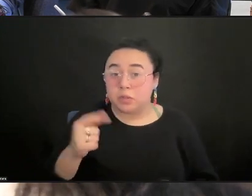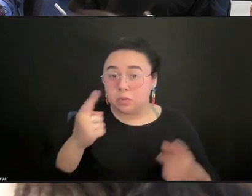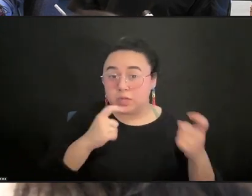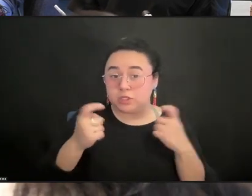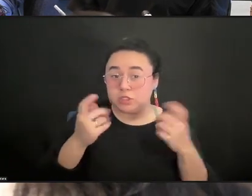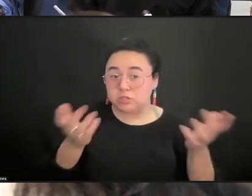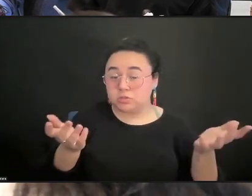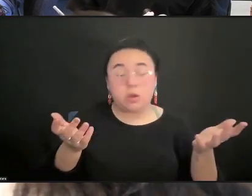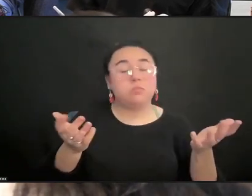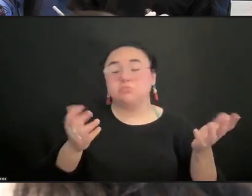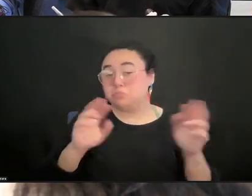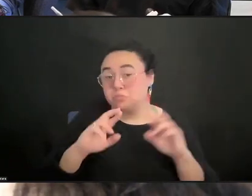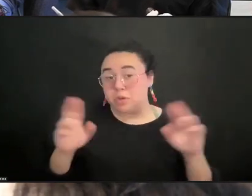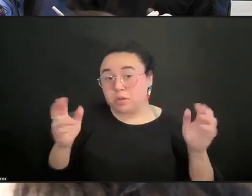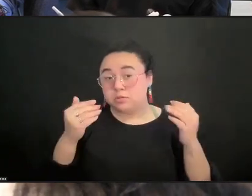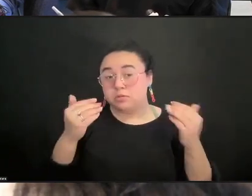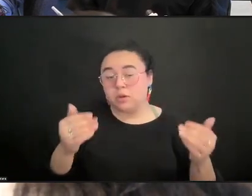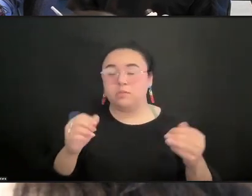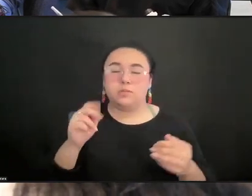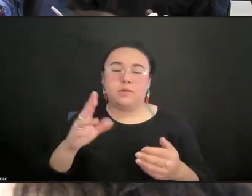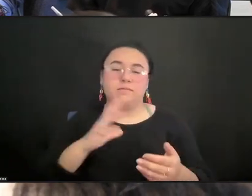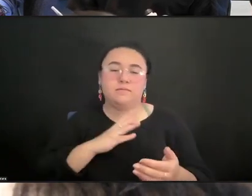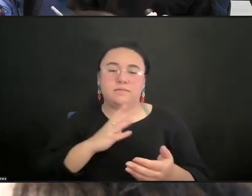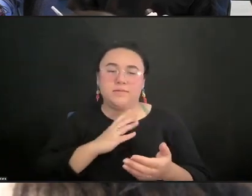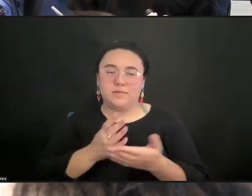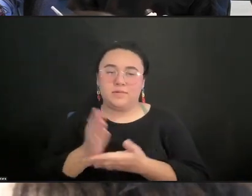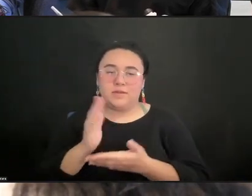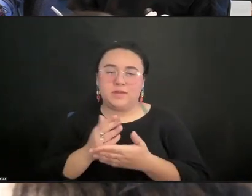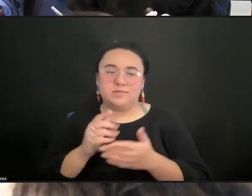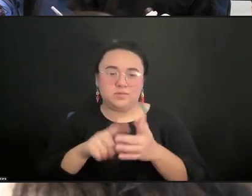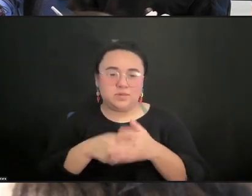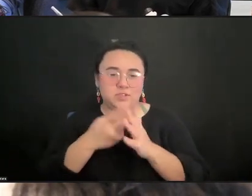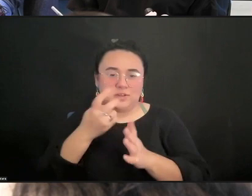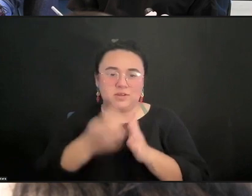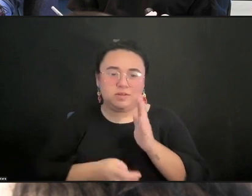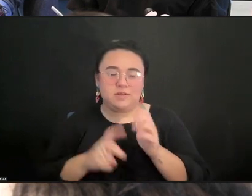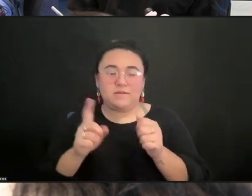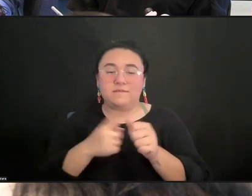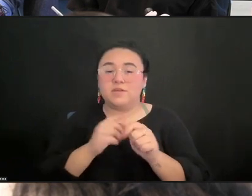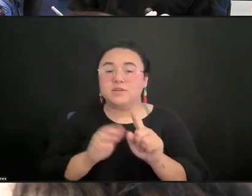All right. Well, let's get right into it. Our first prompt.